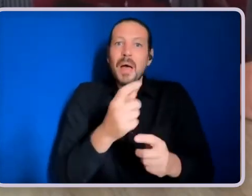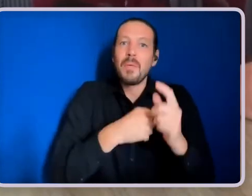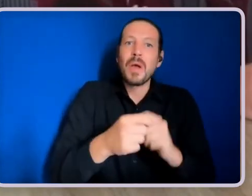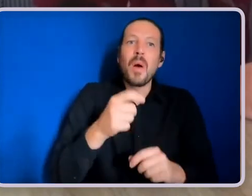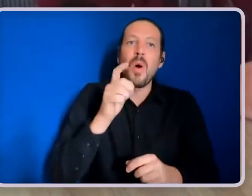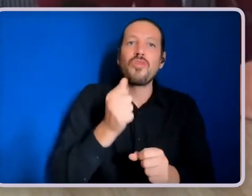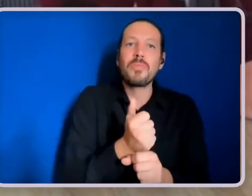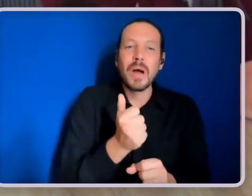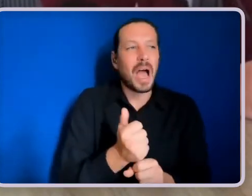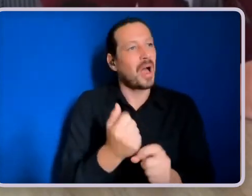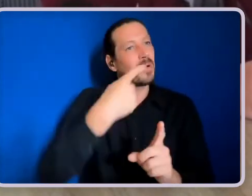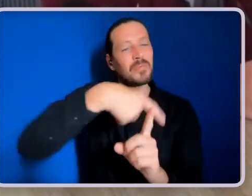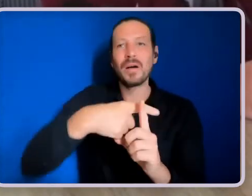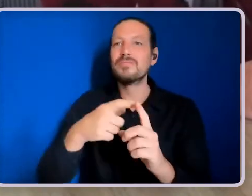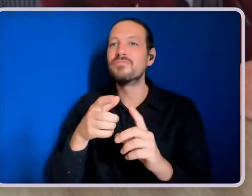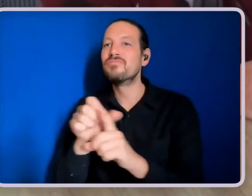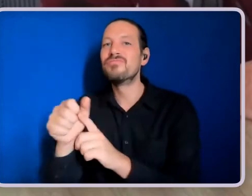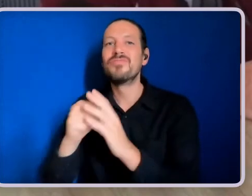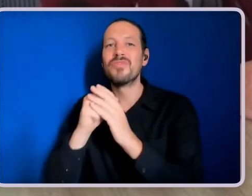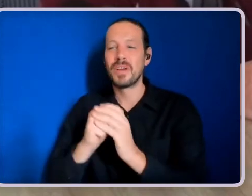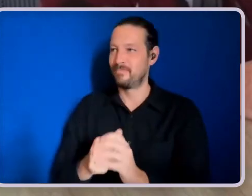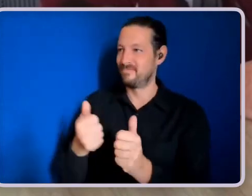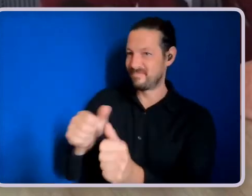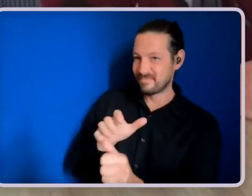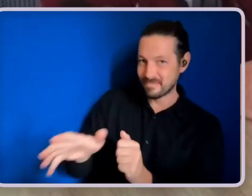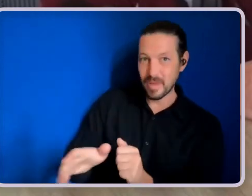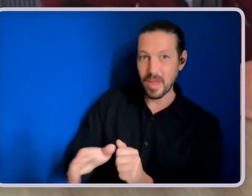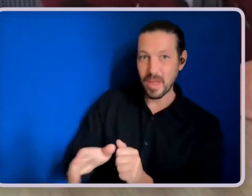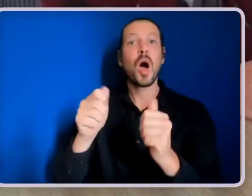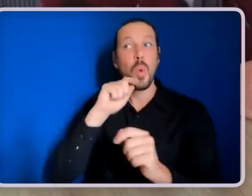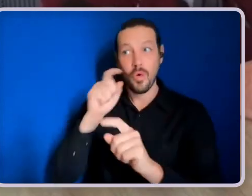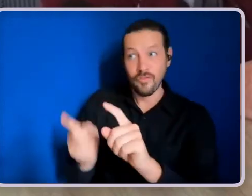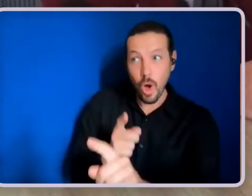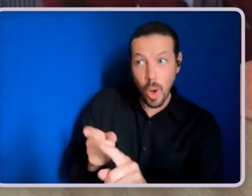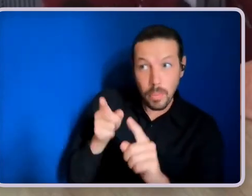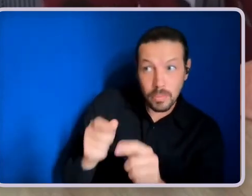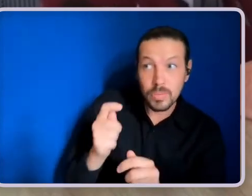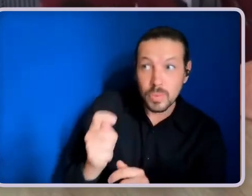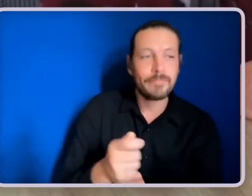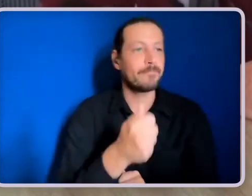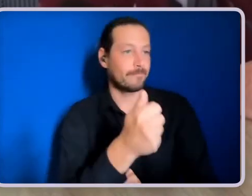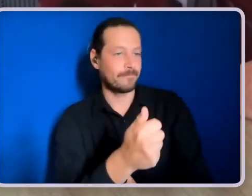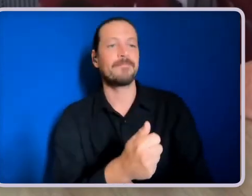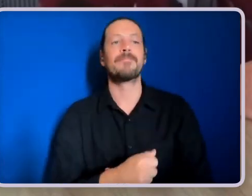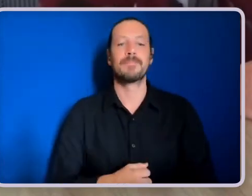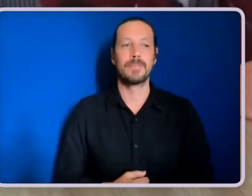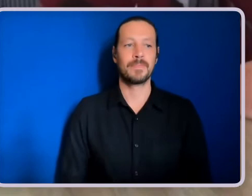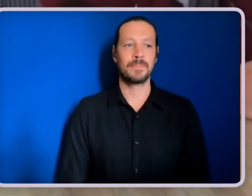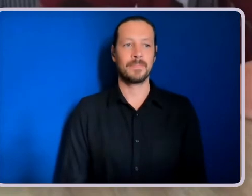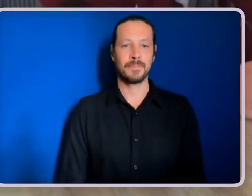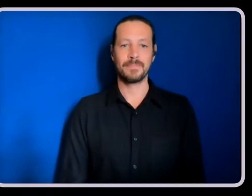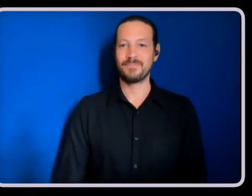fantastic so what I'll do is I'll make a time to follow that up with you. How does that sound? Cool, beautiful. Bye!